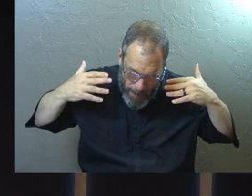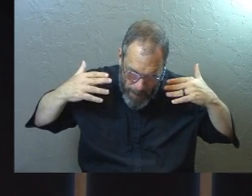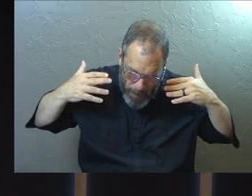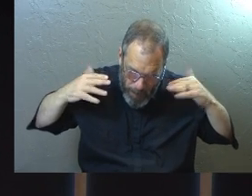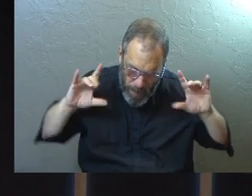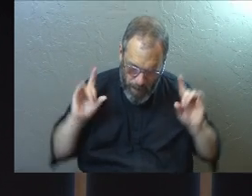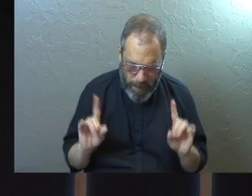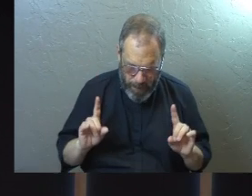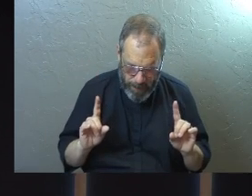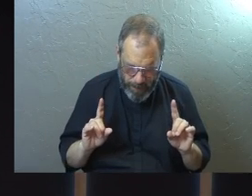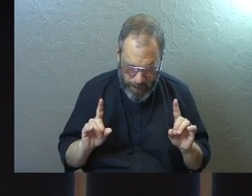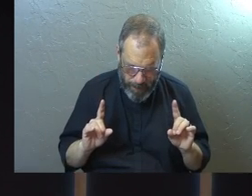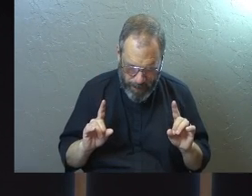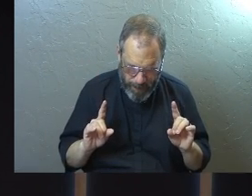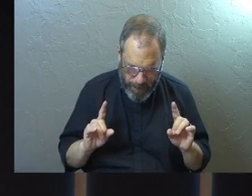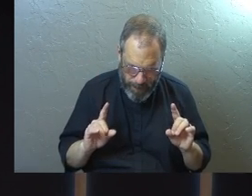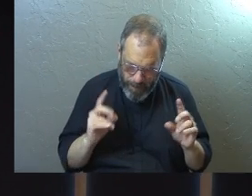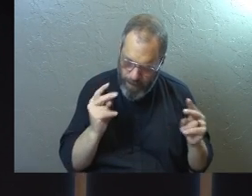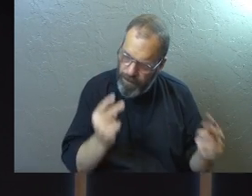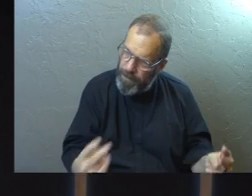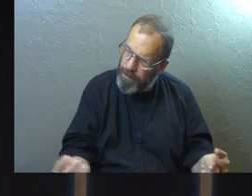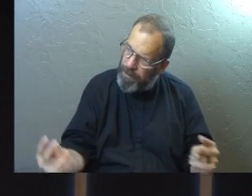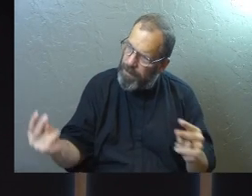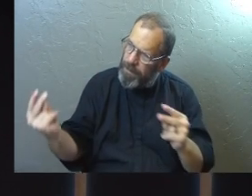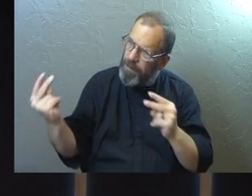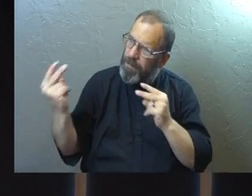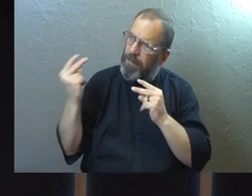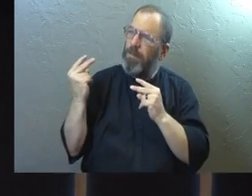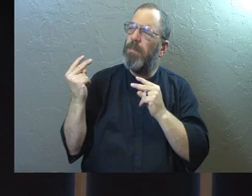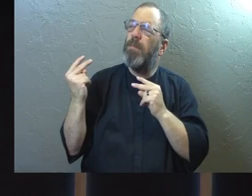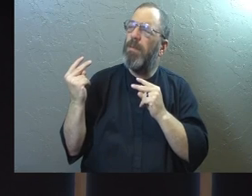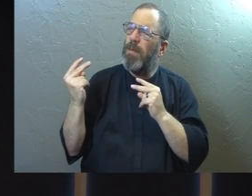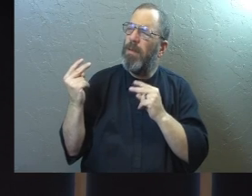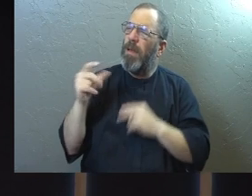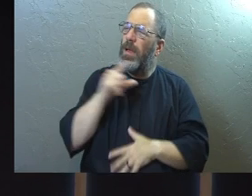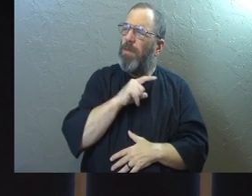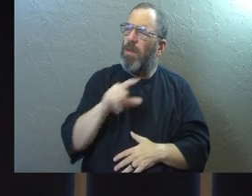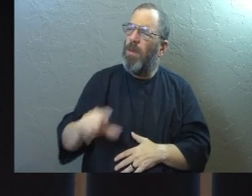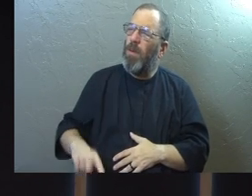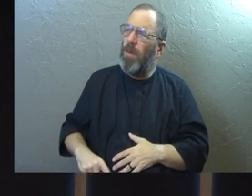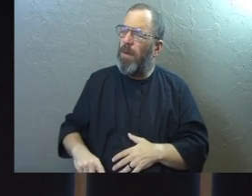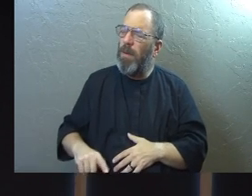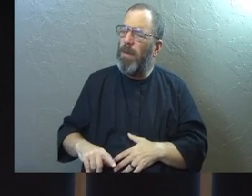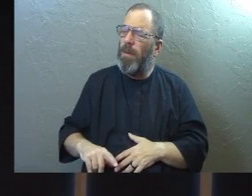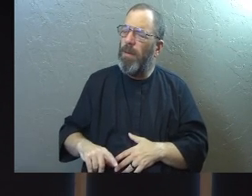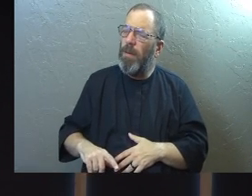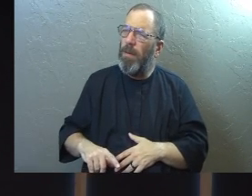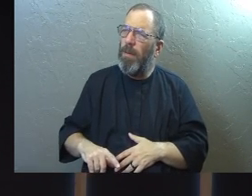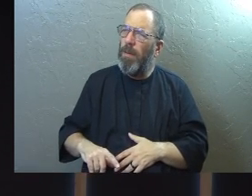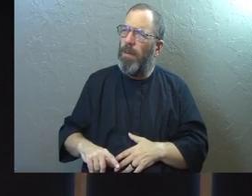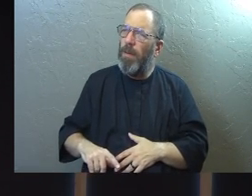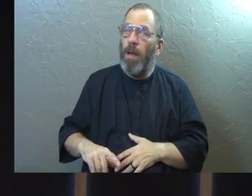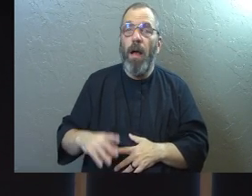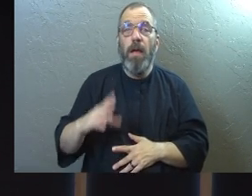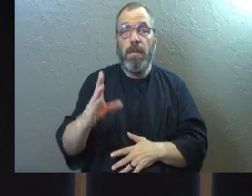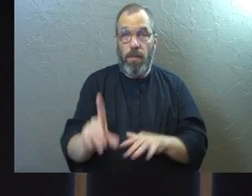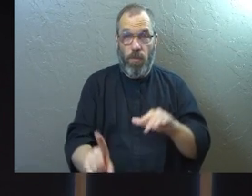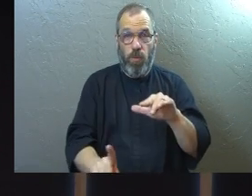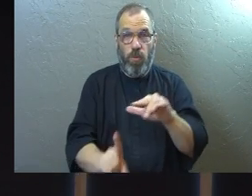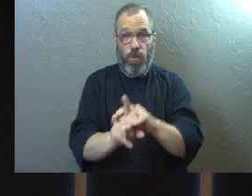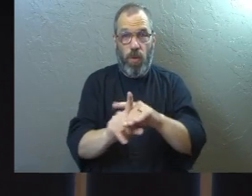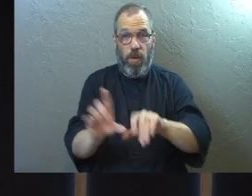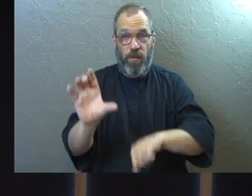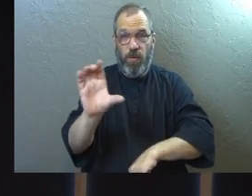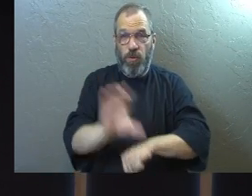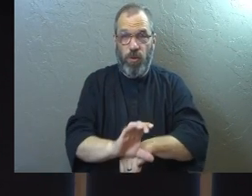strength and your own ability to fix your own life? And just finally give up and finally surrender? Some of you walked in